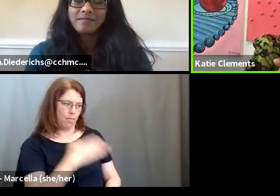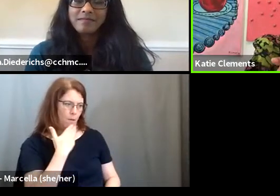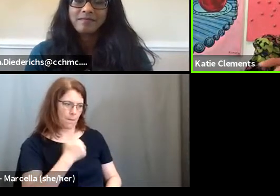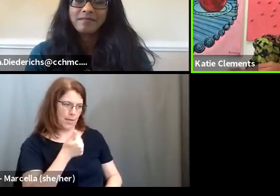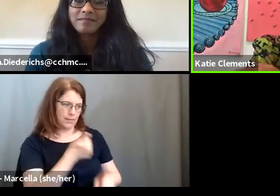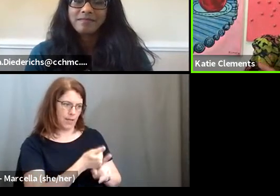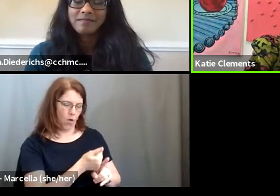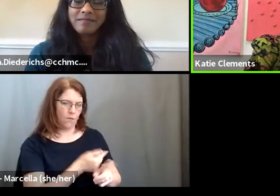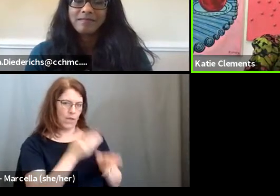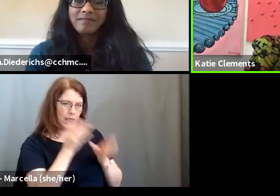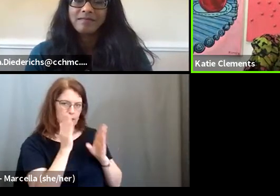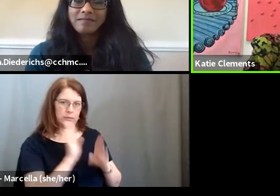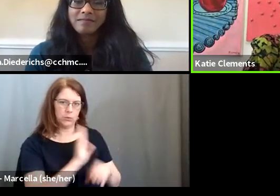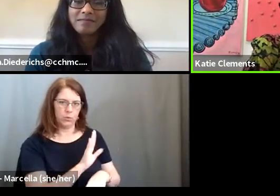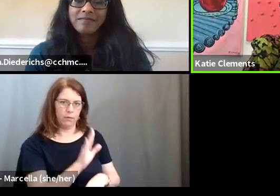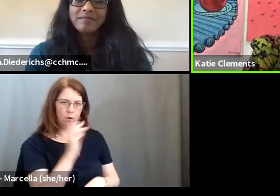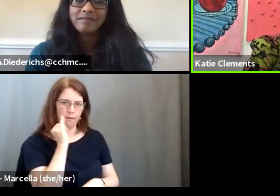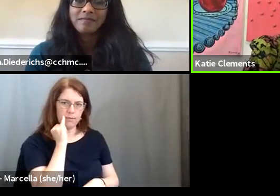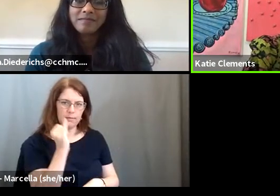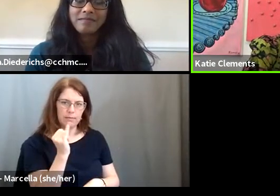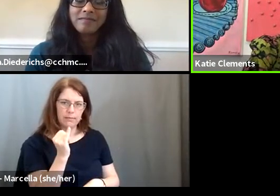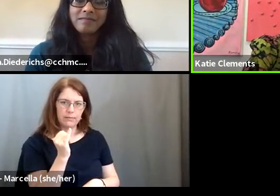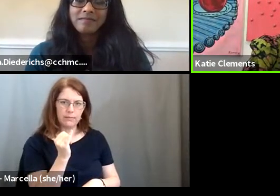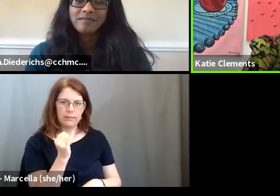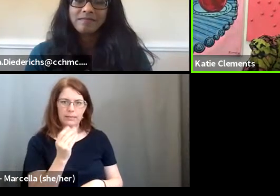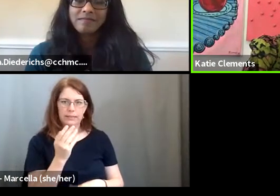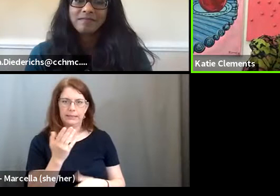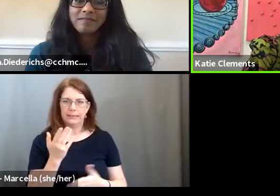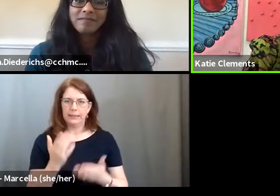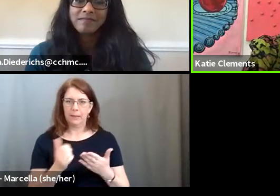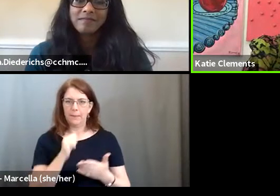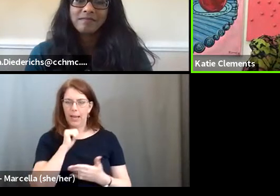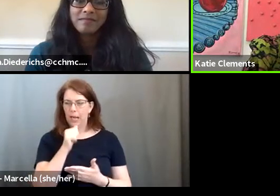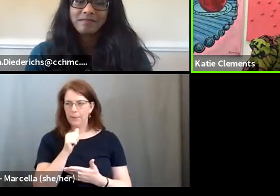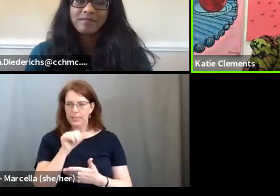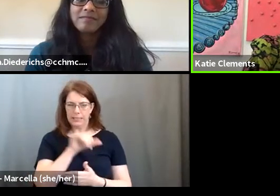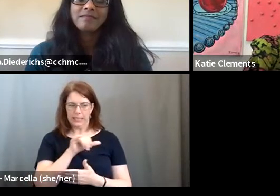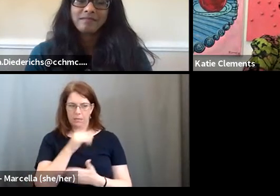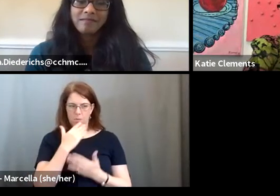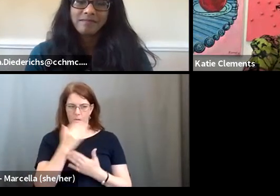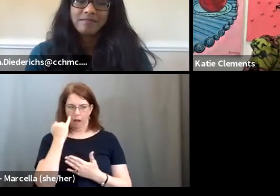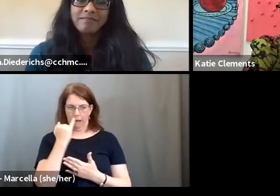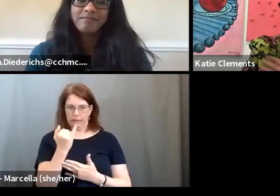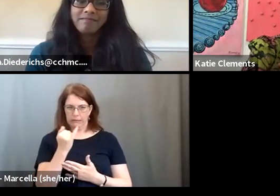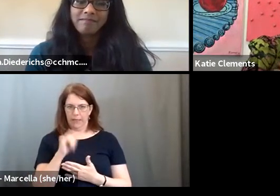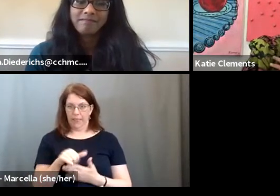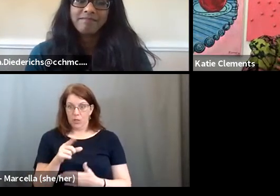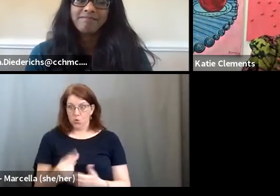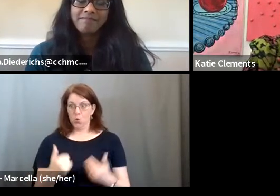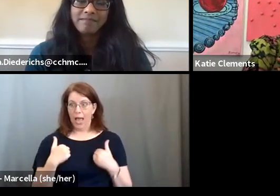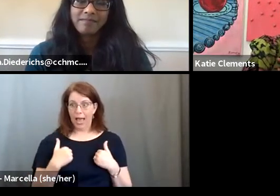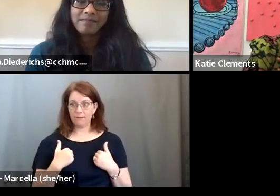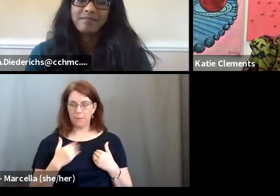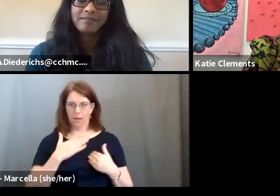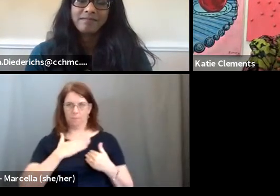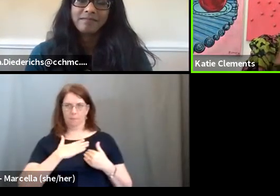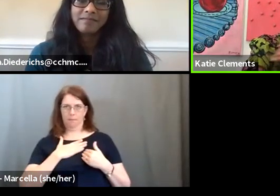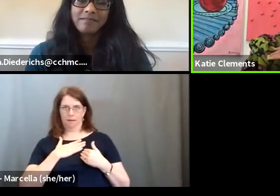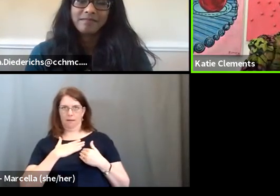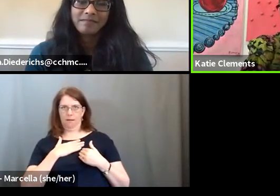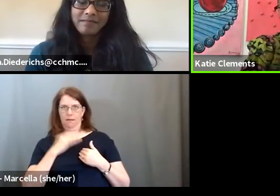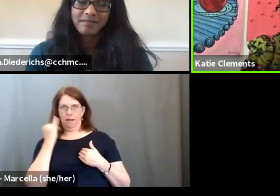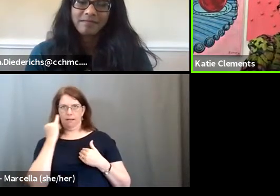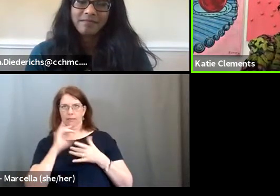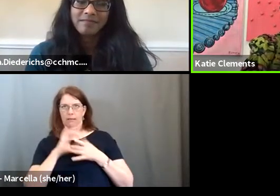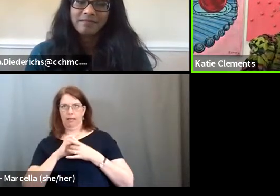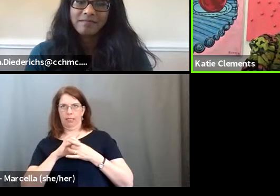listening to their ideas. And that might not necessarily be the idea you would have, but letting go of what your idea is and